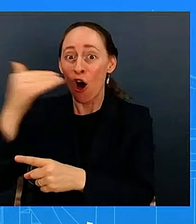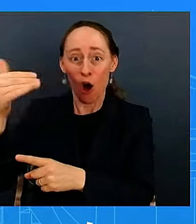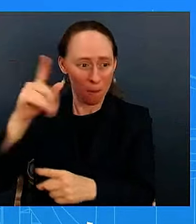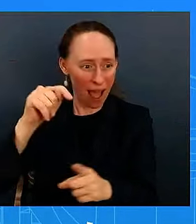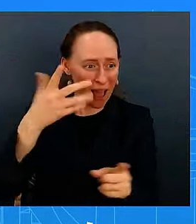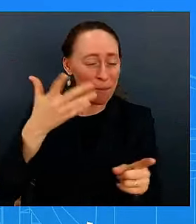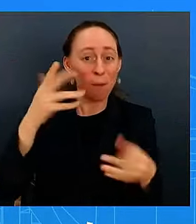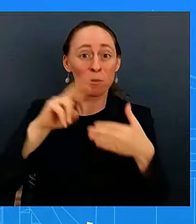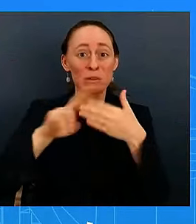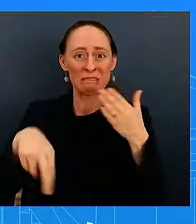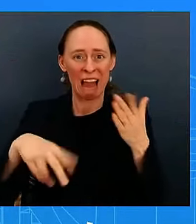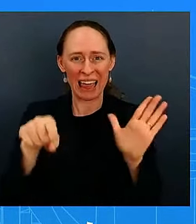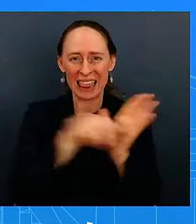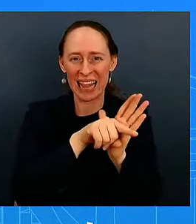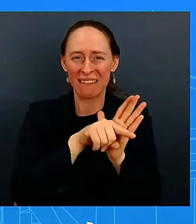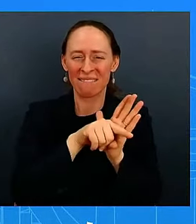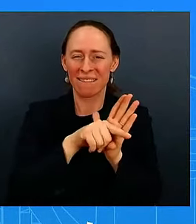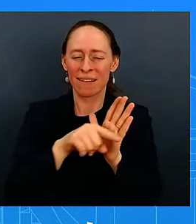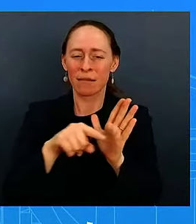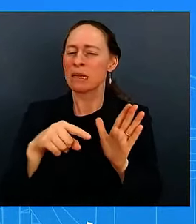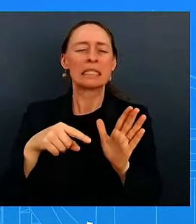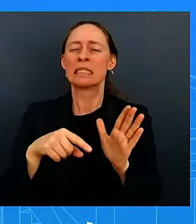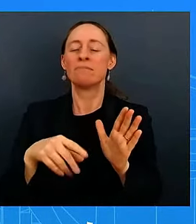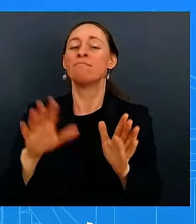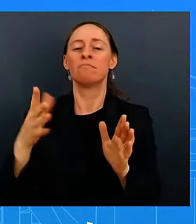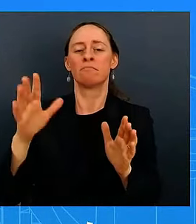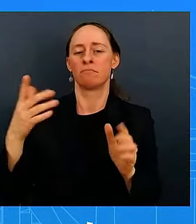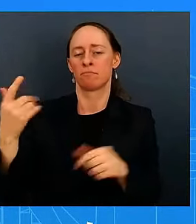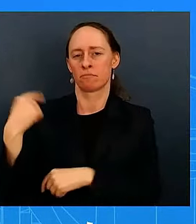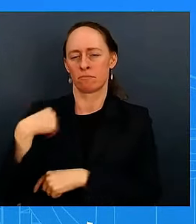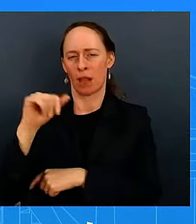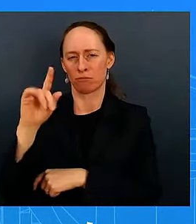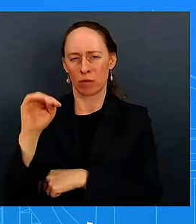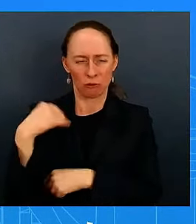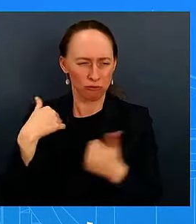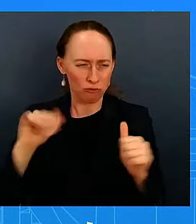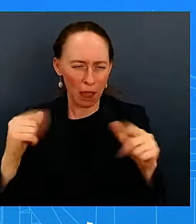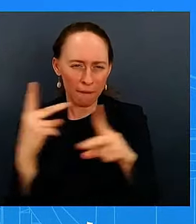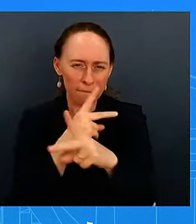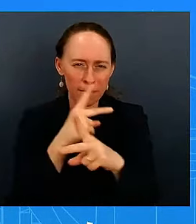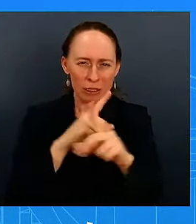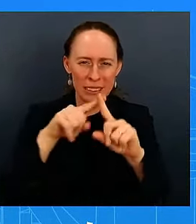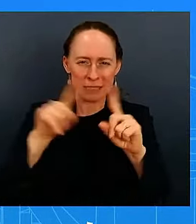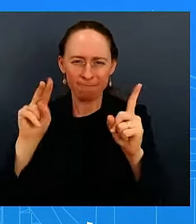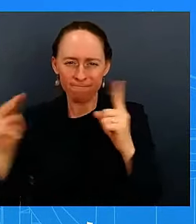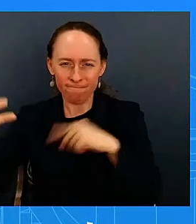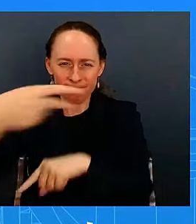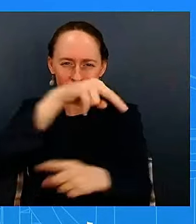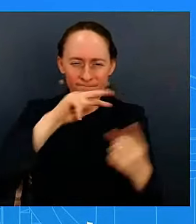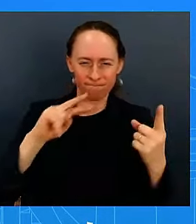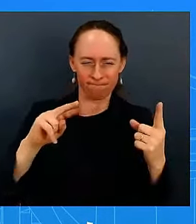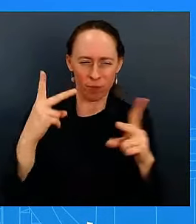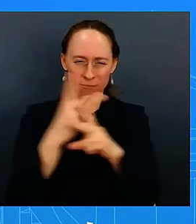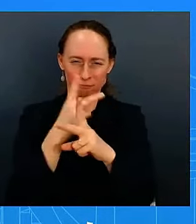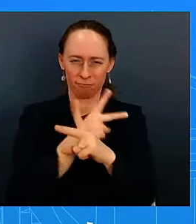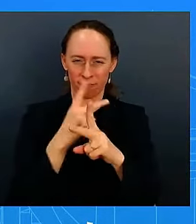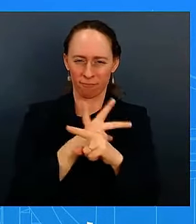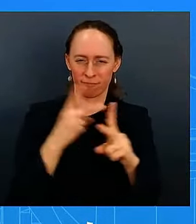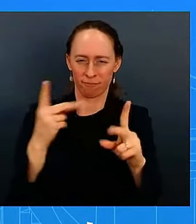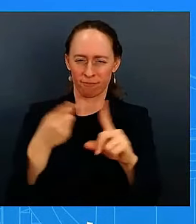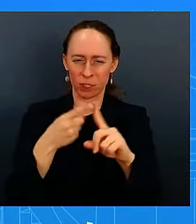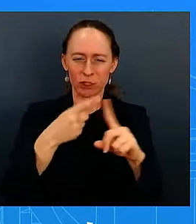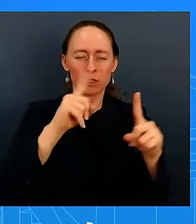looking and very i think uh you know pretty deep uh run at many of these issues helping to lower credit card fees